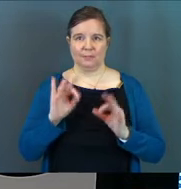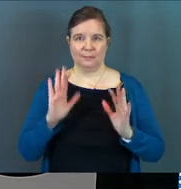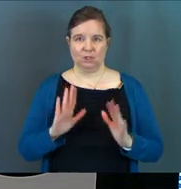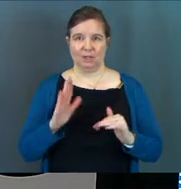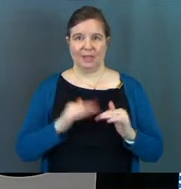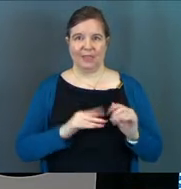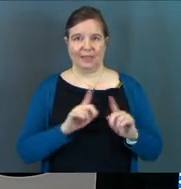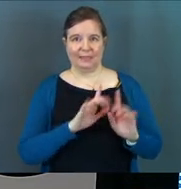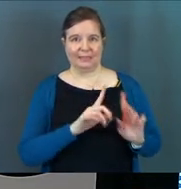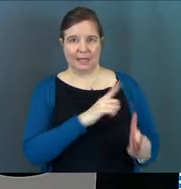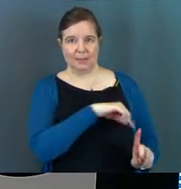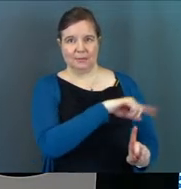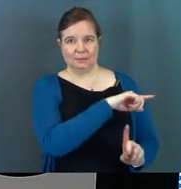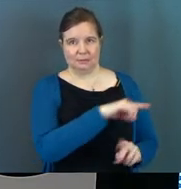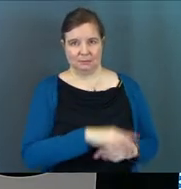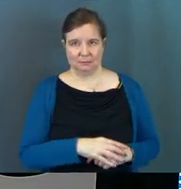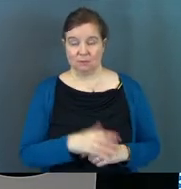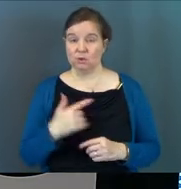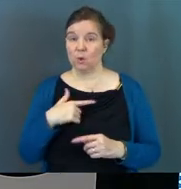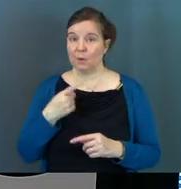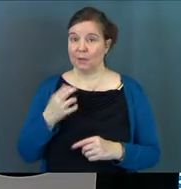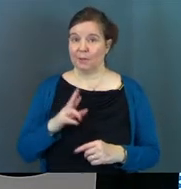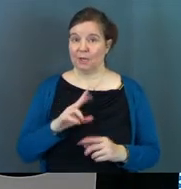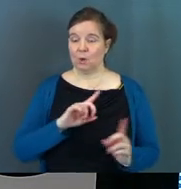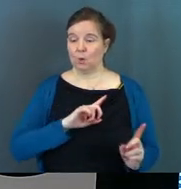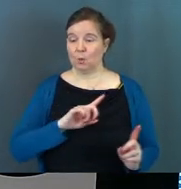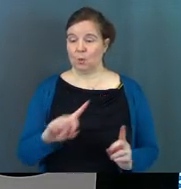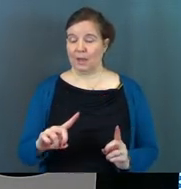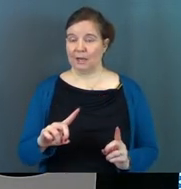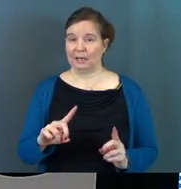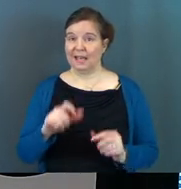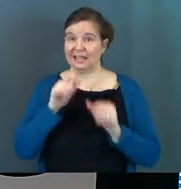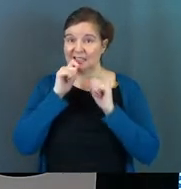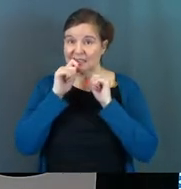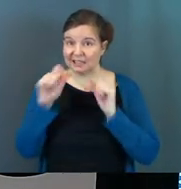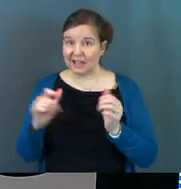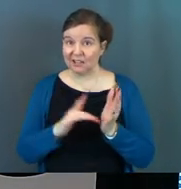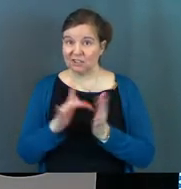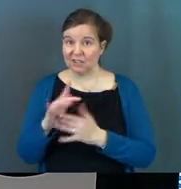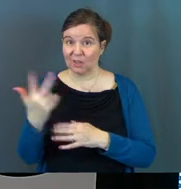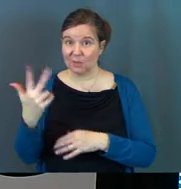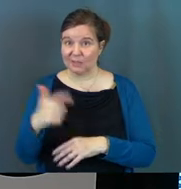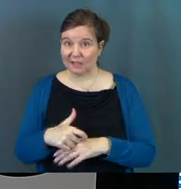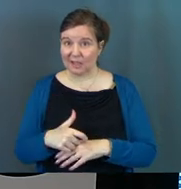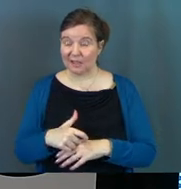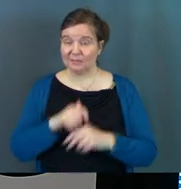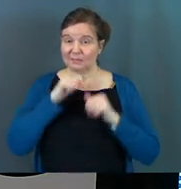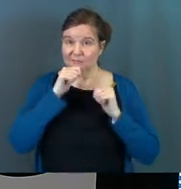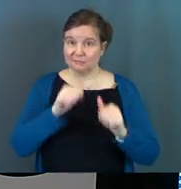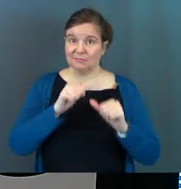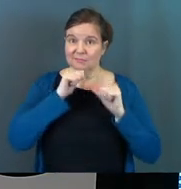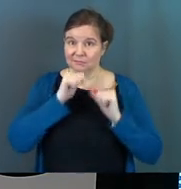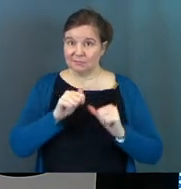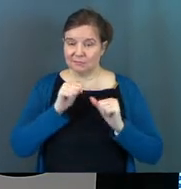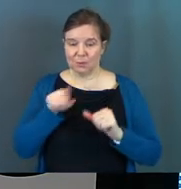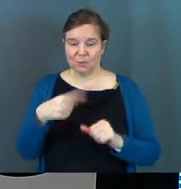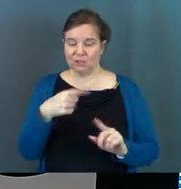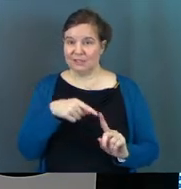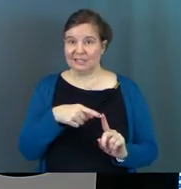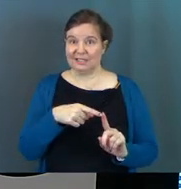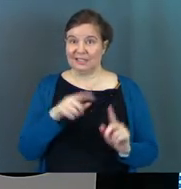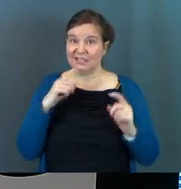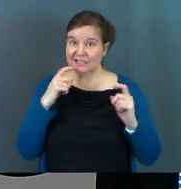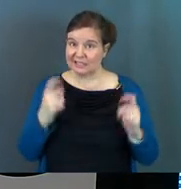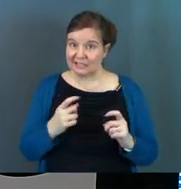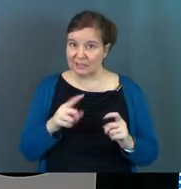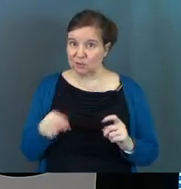than the disciples. And so when Peter went and he denied Jesus three times, it wasn't just that